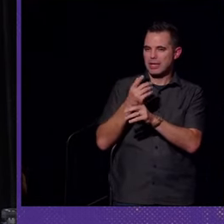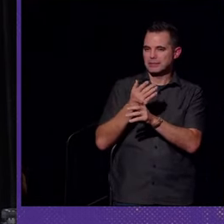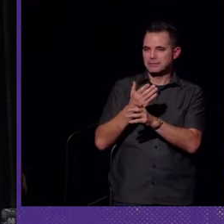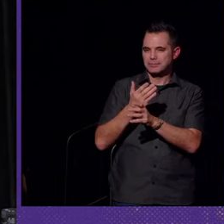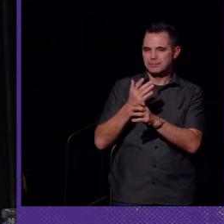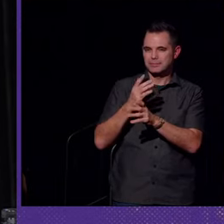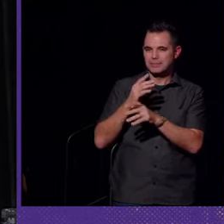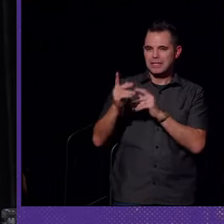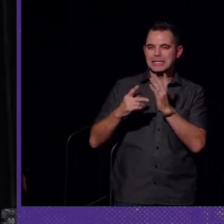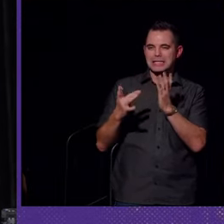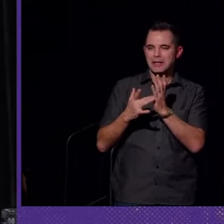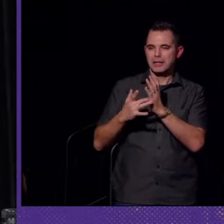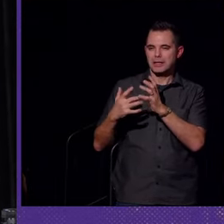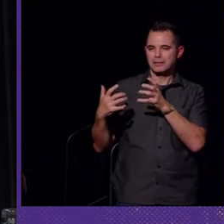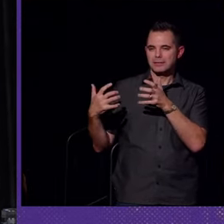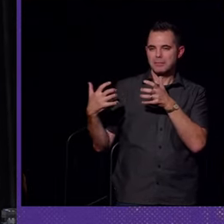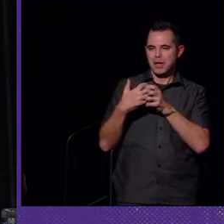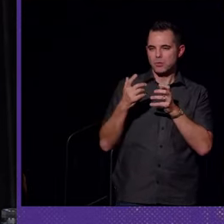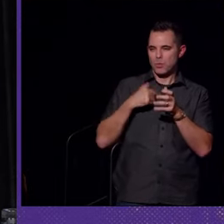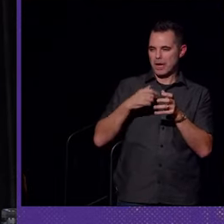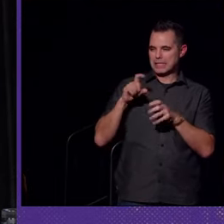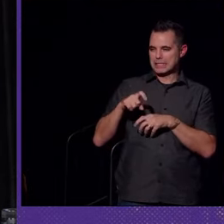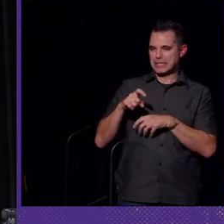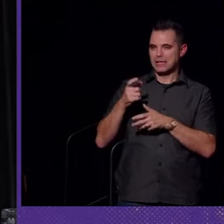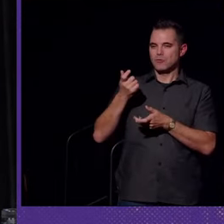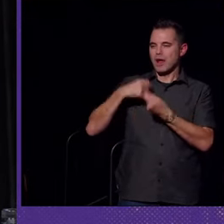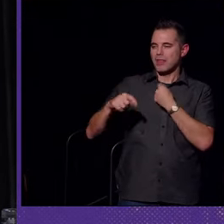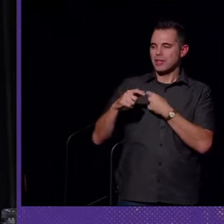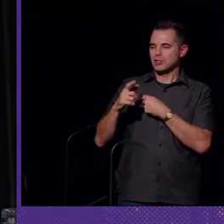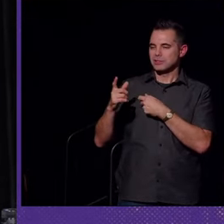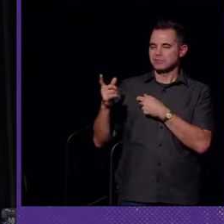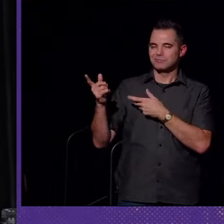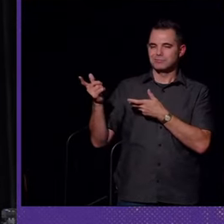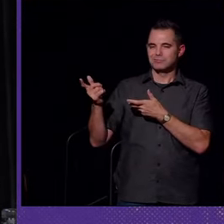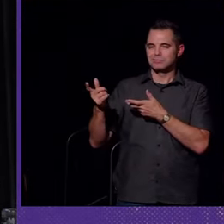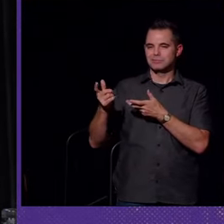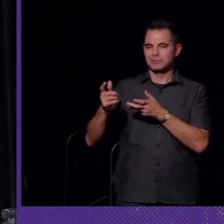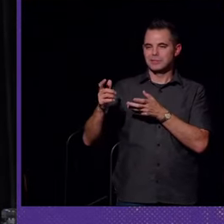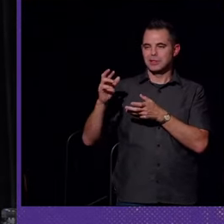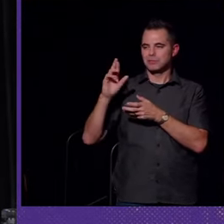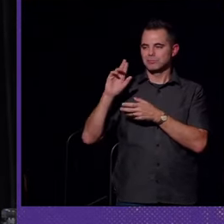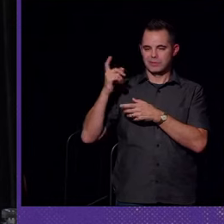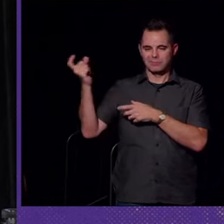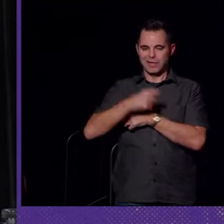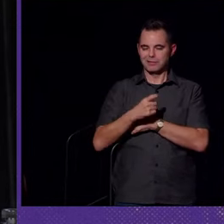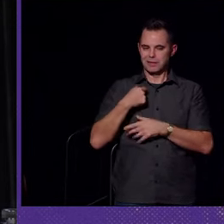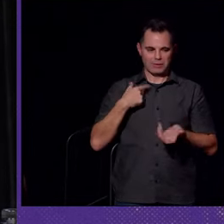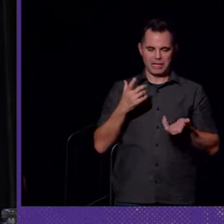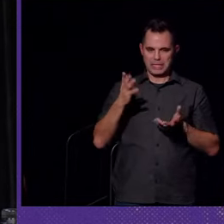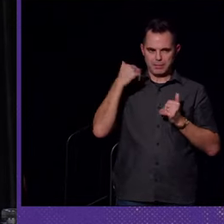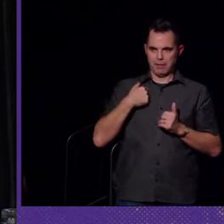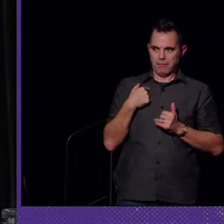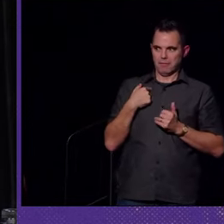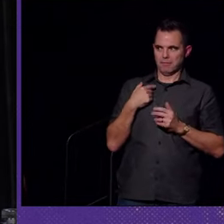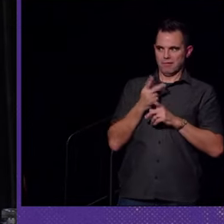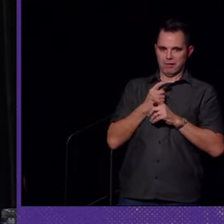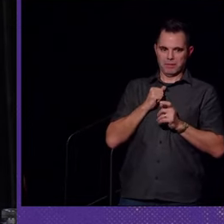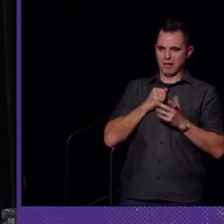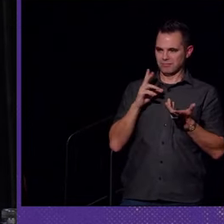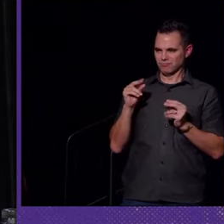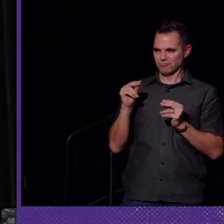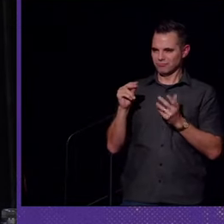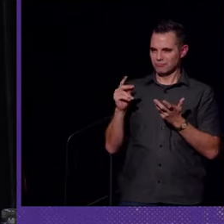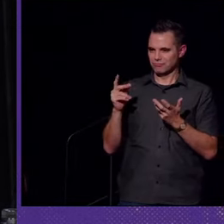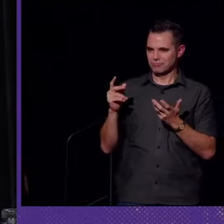technology to match with what I need rather than just like prescribing it to me and expecting me to figure things out.